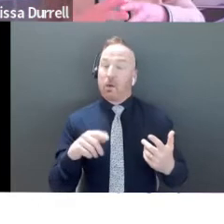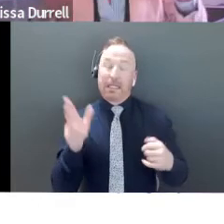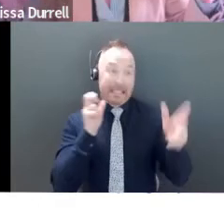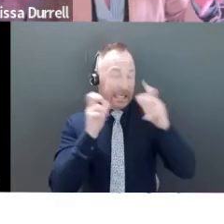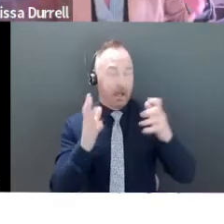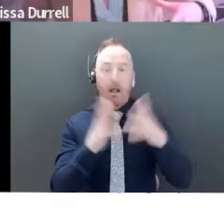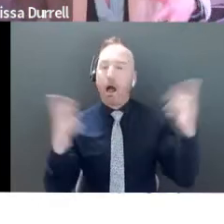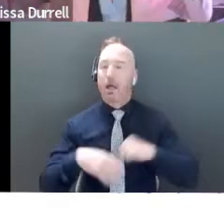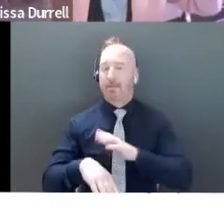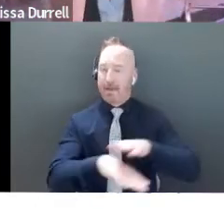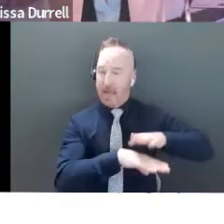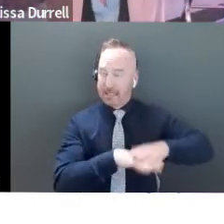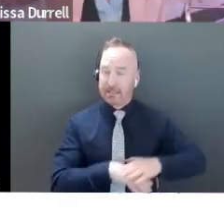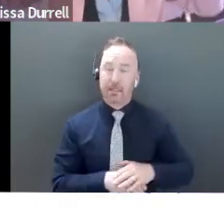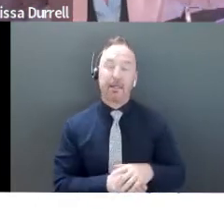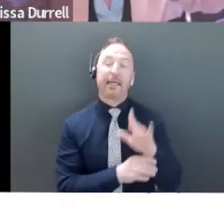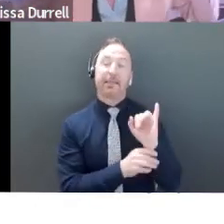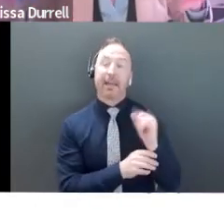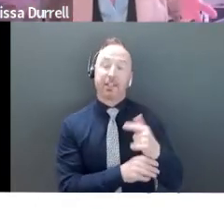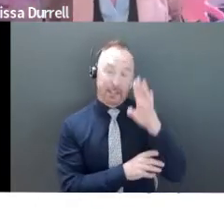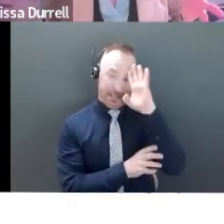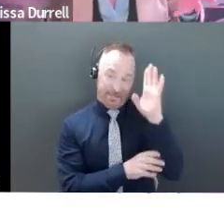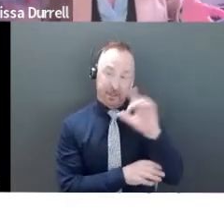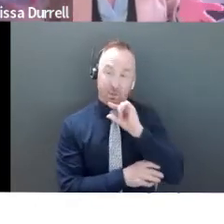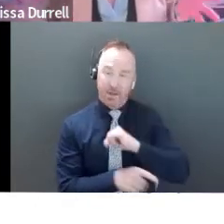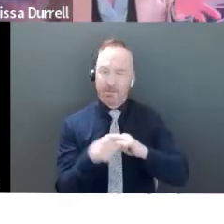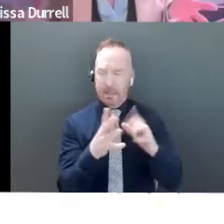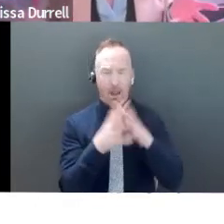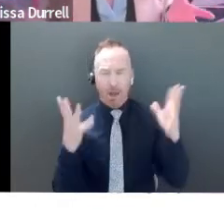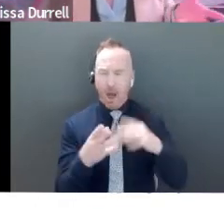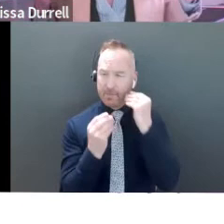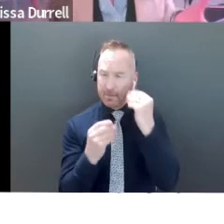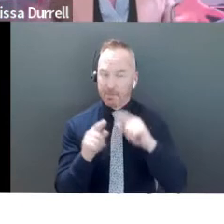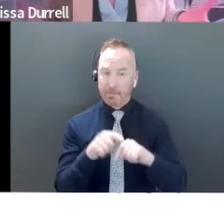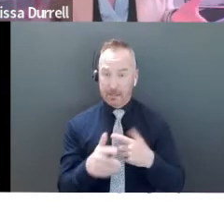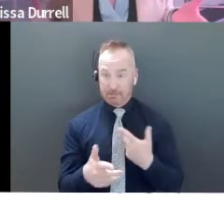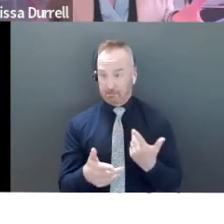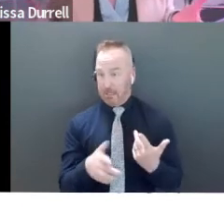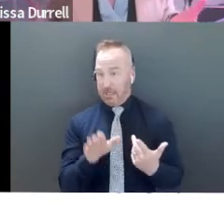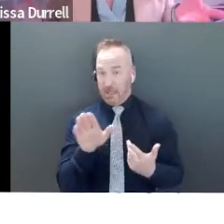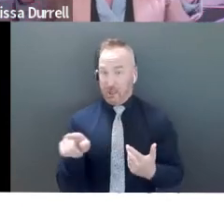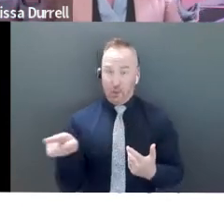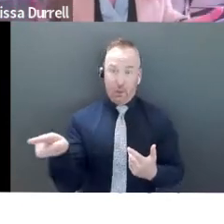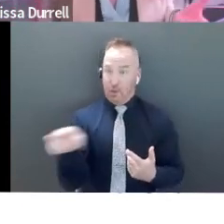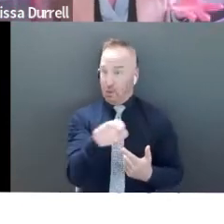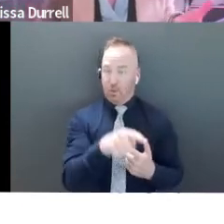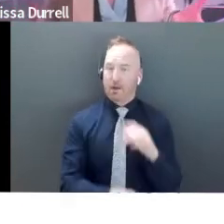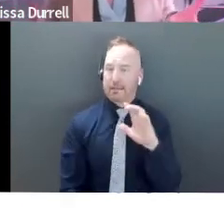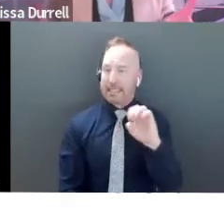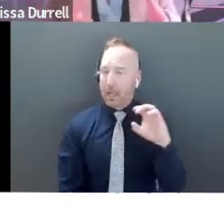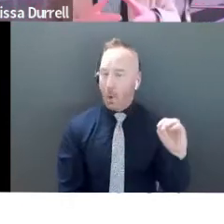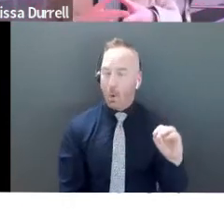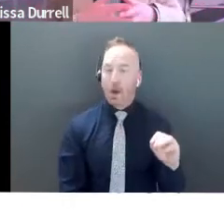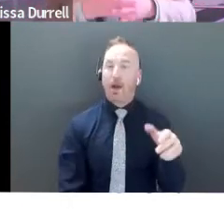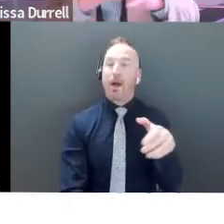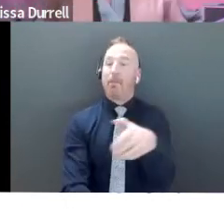Guelph does a really good job of giving you a ton of information. But at the end of the day, you're the CEO. So I want to empower all